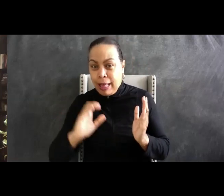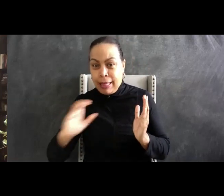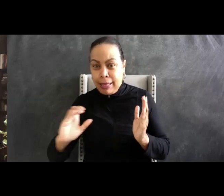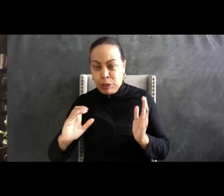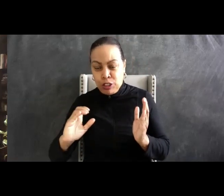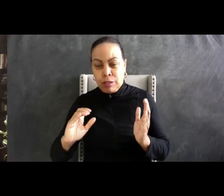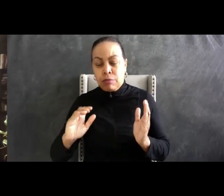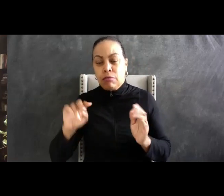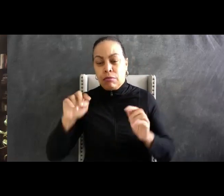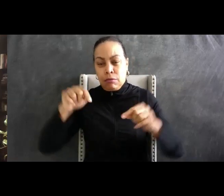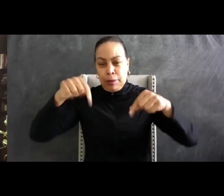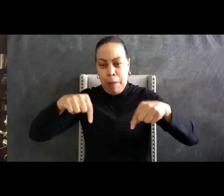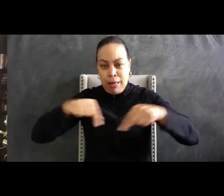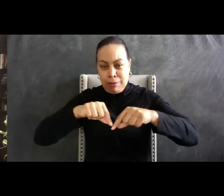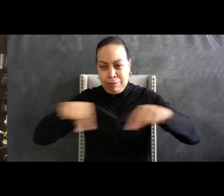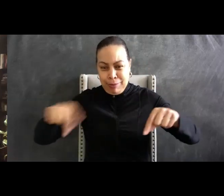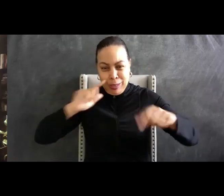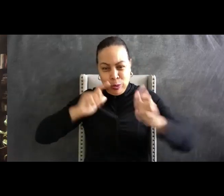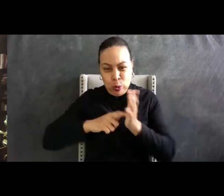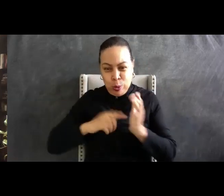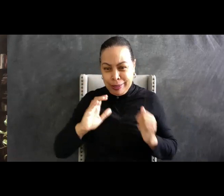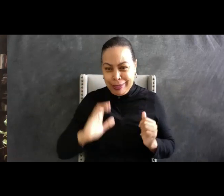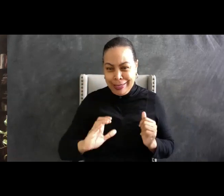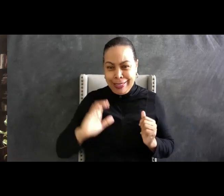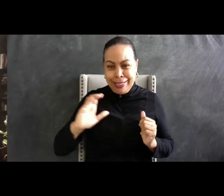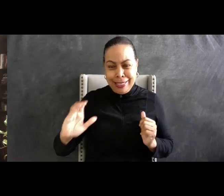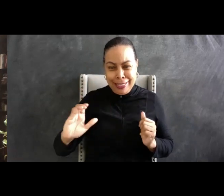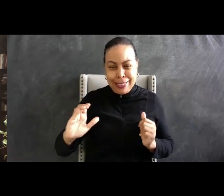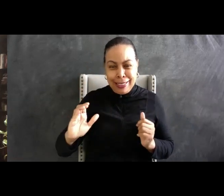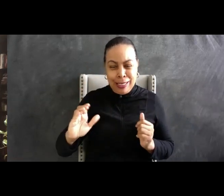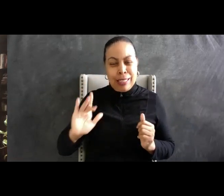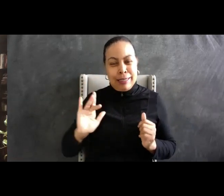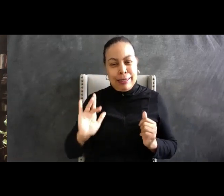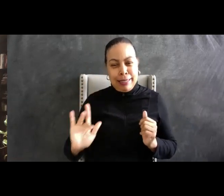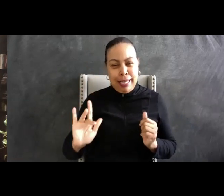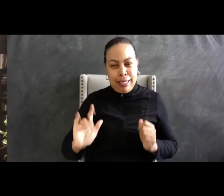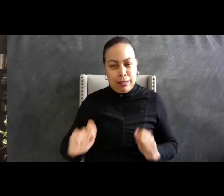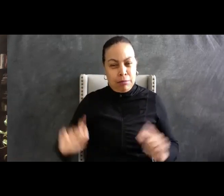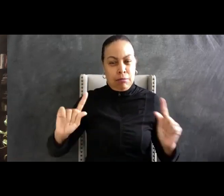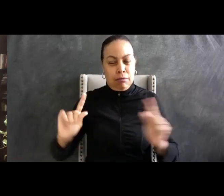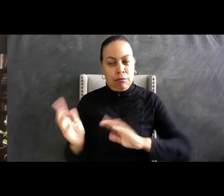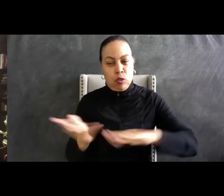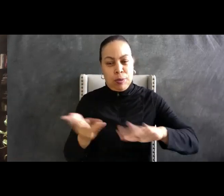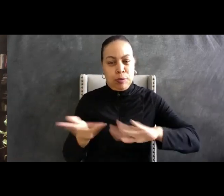please go to the bottom right of your screen and make sure you turn on closed captioning.